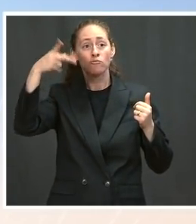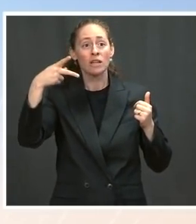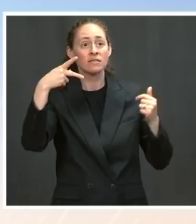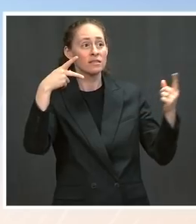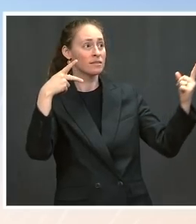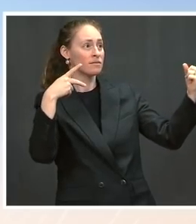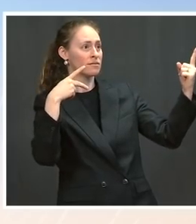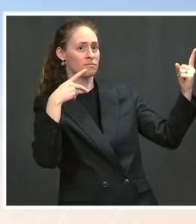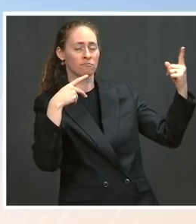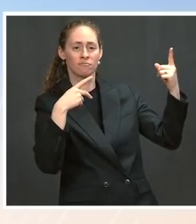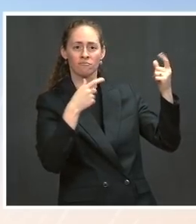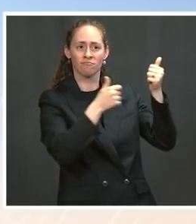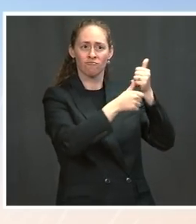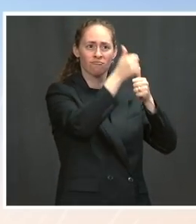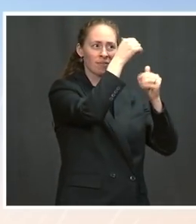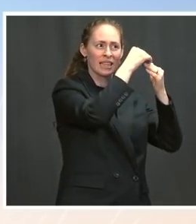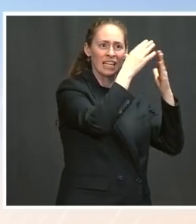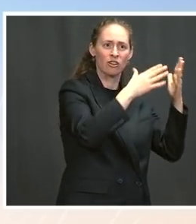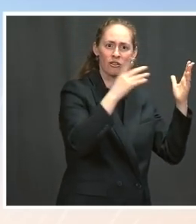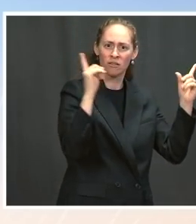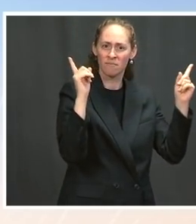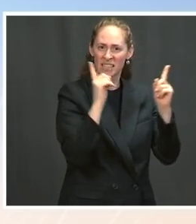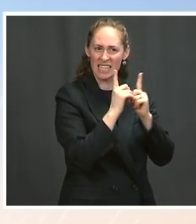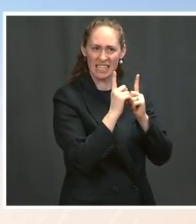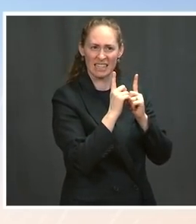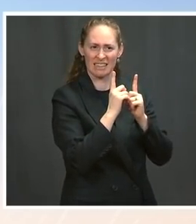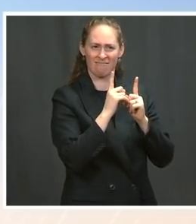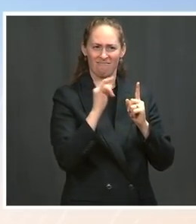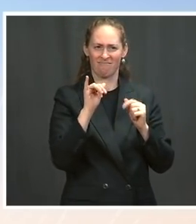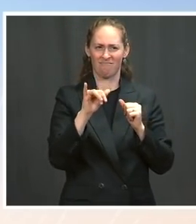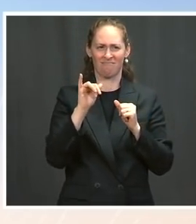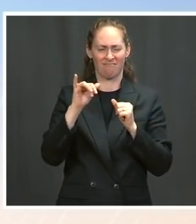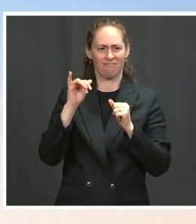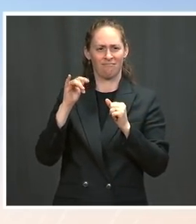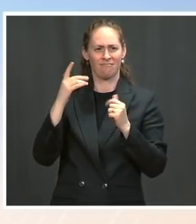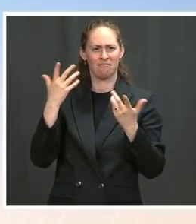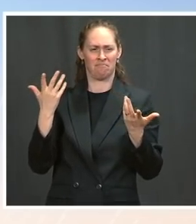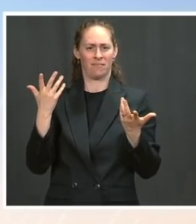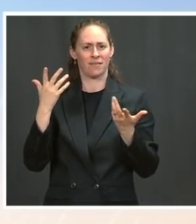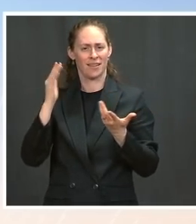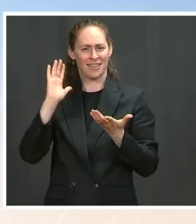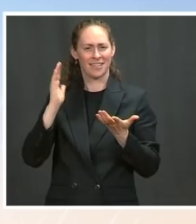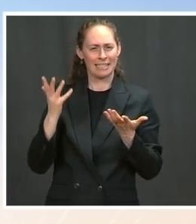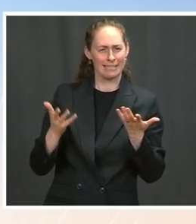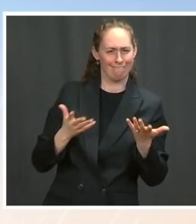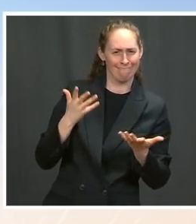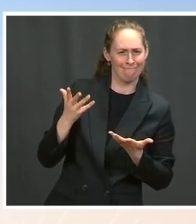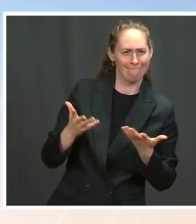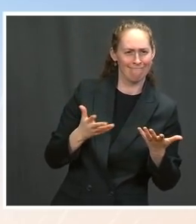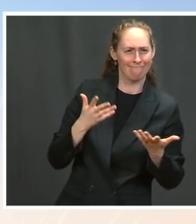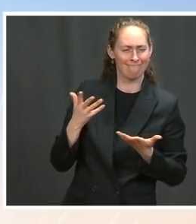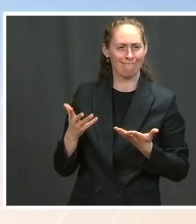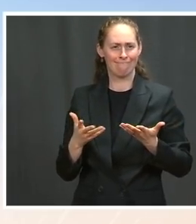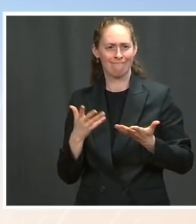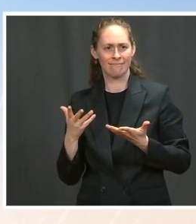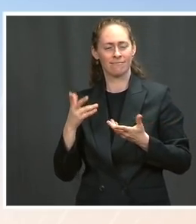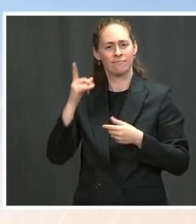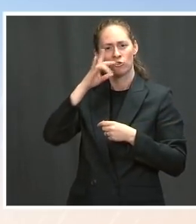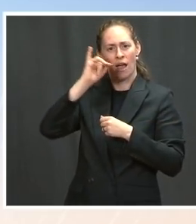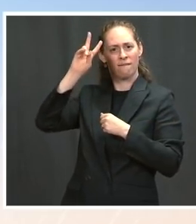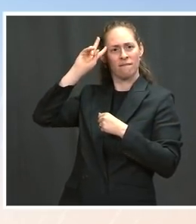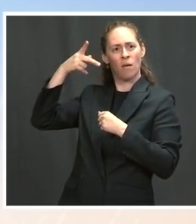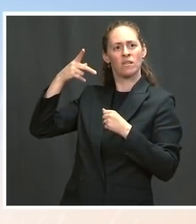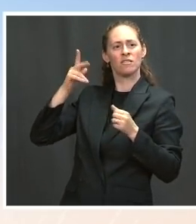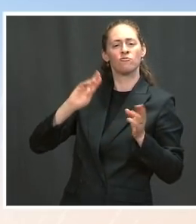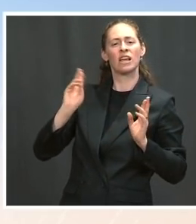Many people found that odd. She's already taking independent one-on-one calls with key allies like Prime Minister Morrison and Justin